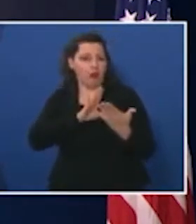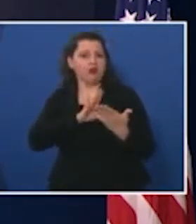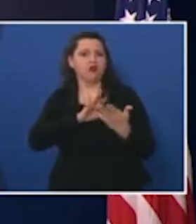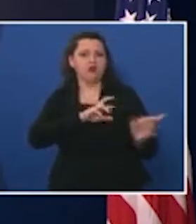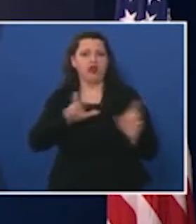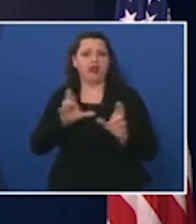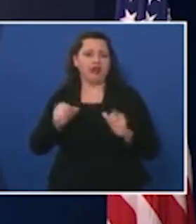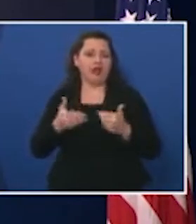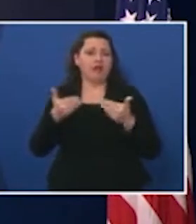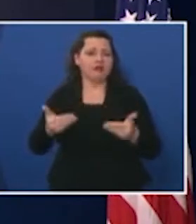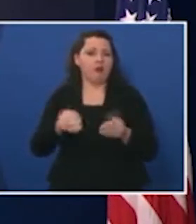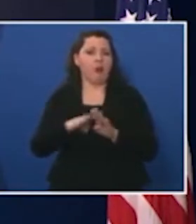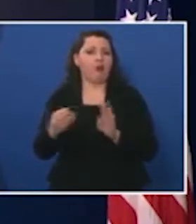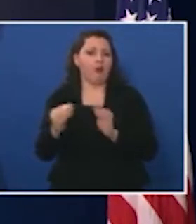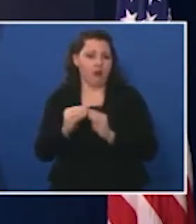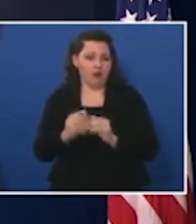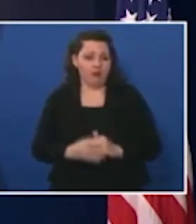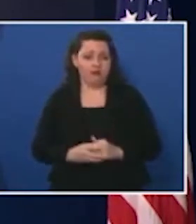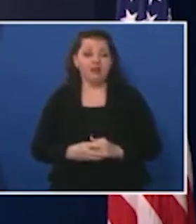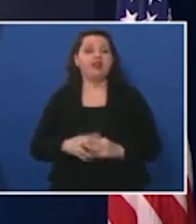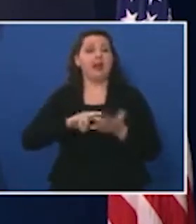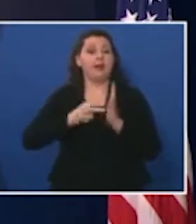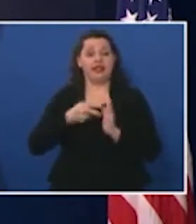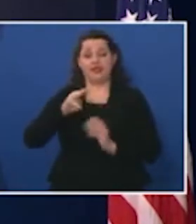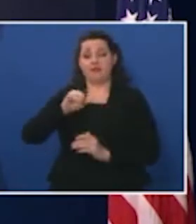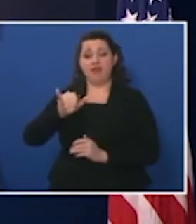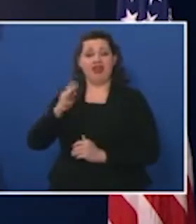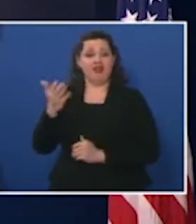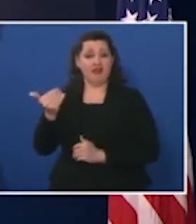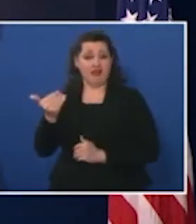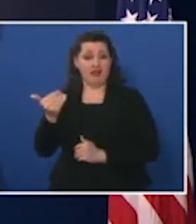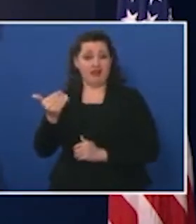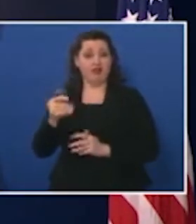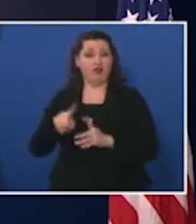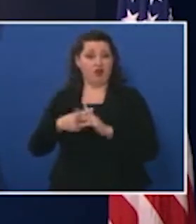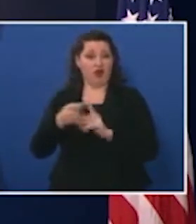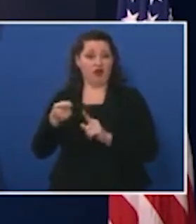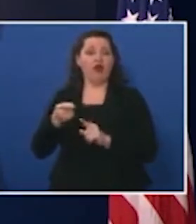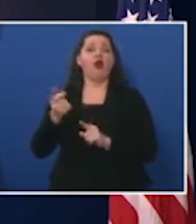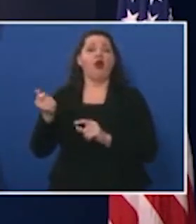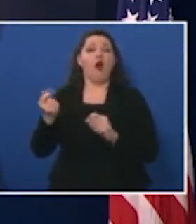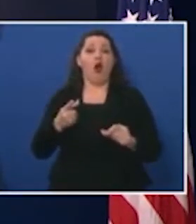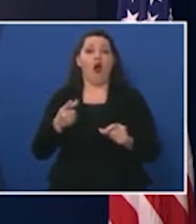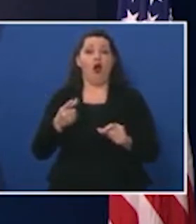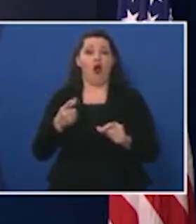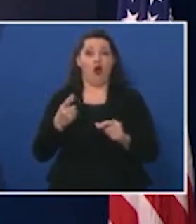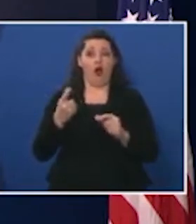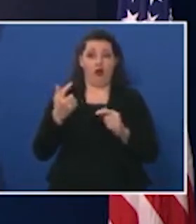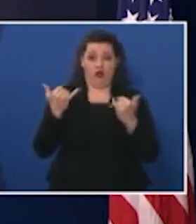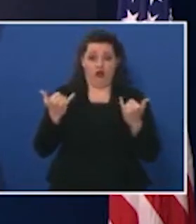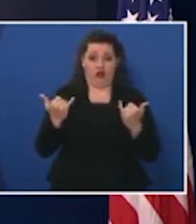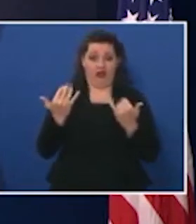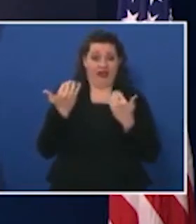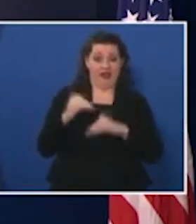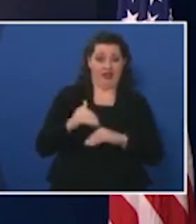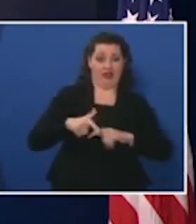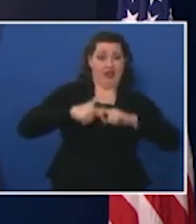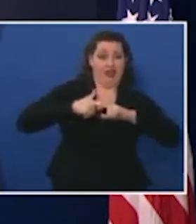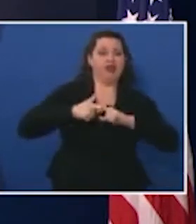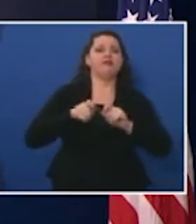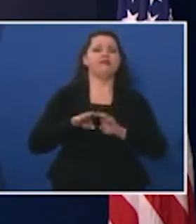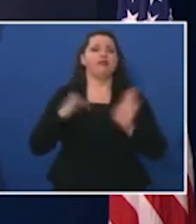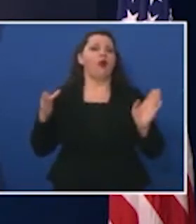forward therefore effective May 15th all restrictions currently lifted in Iowa